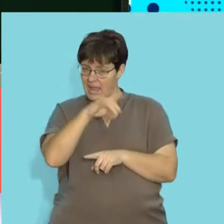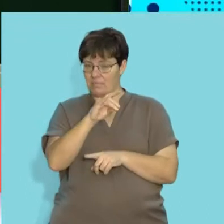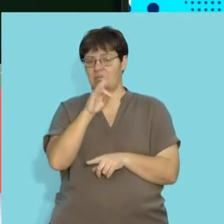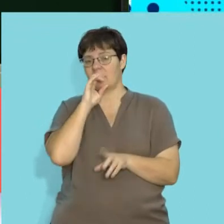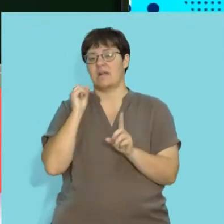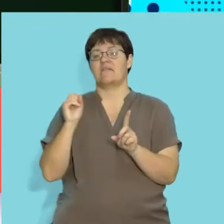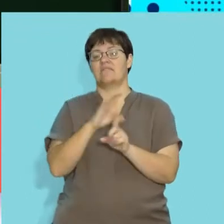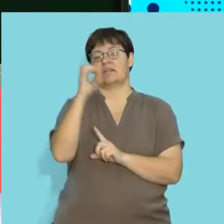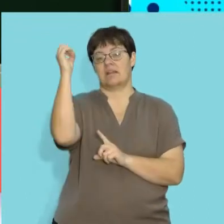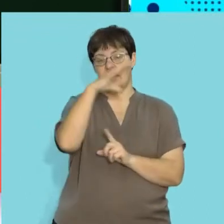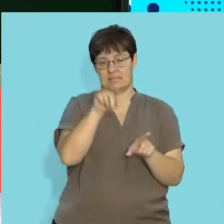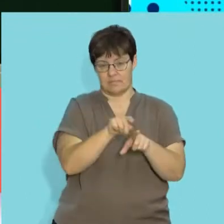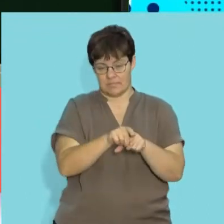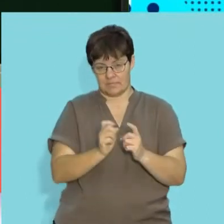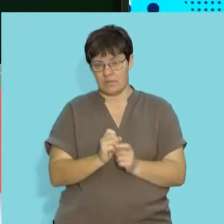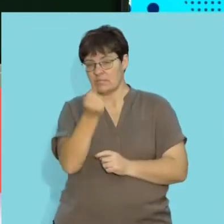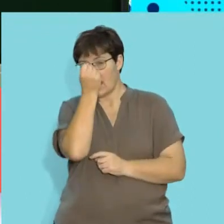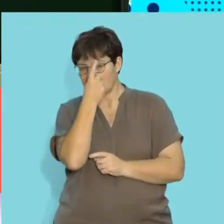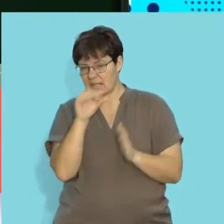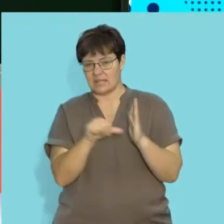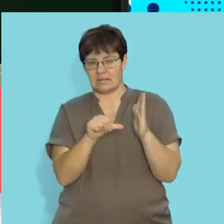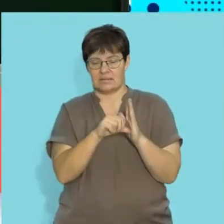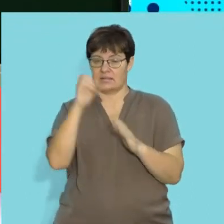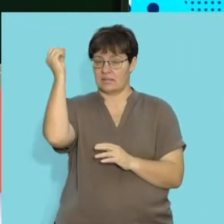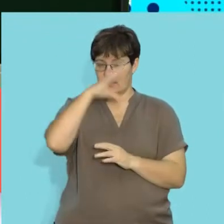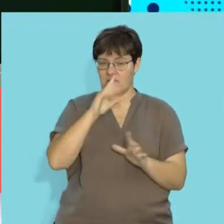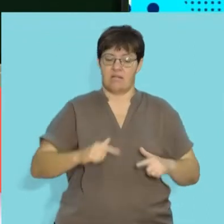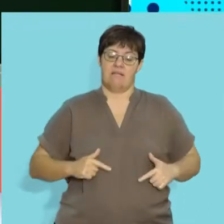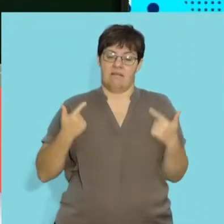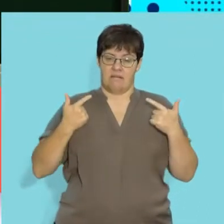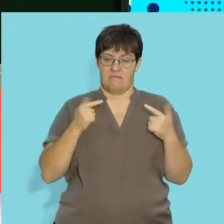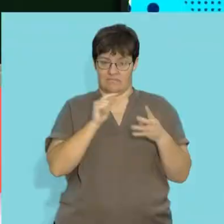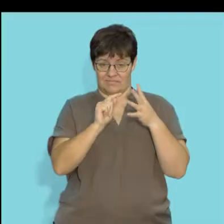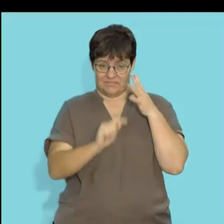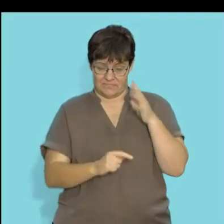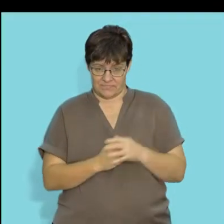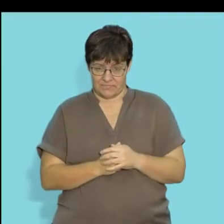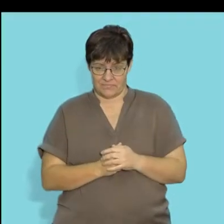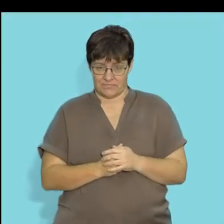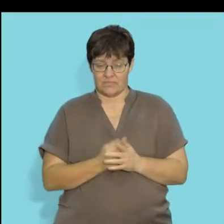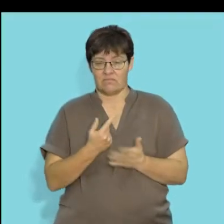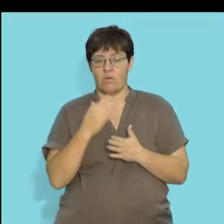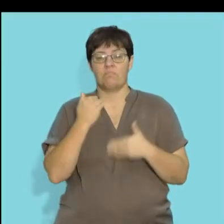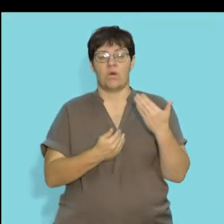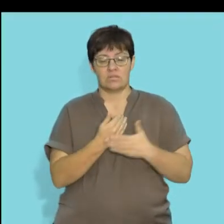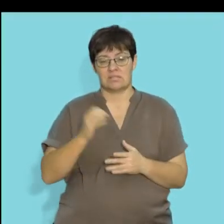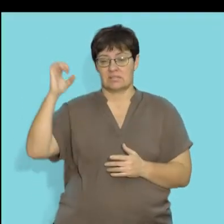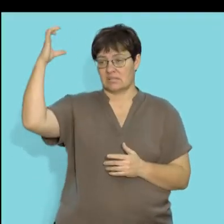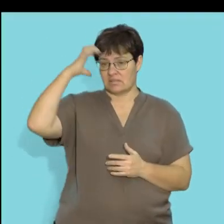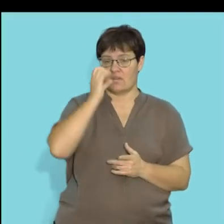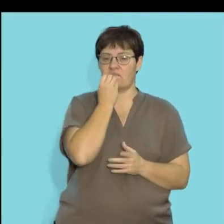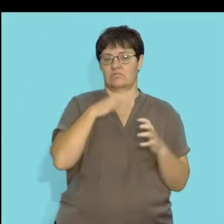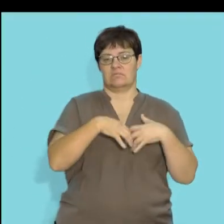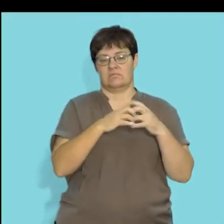animals are affected by light. So let's try and understand the importance of light to living organisms. So light is essential for the process of